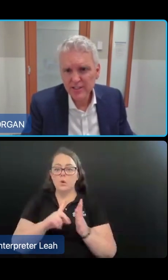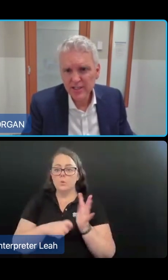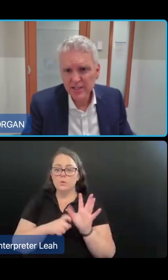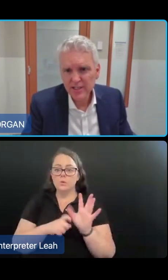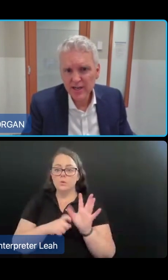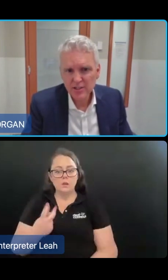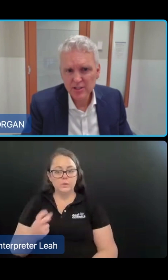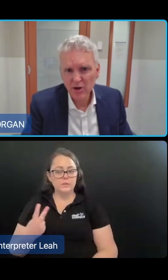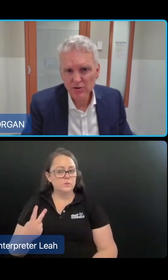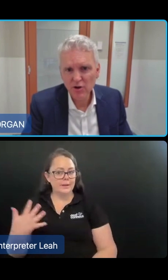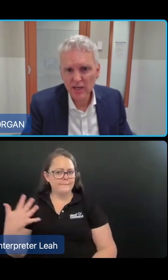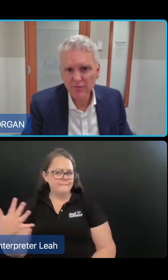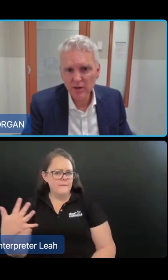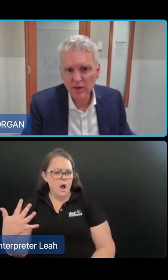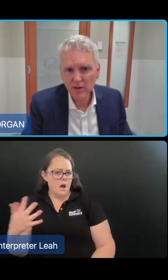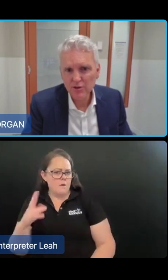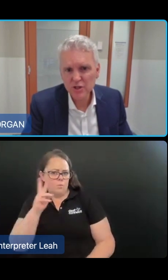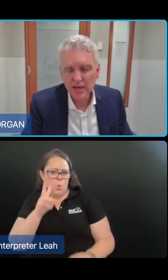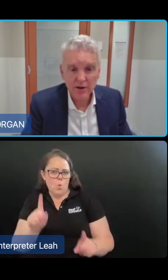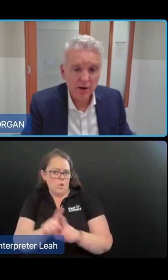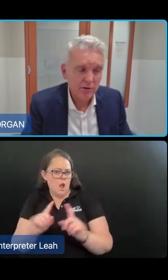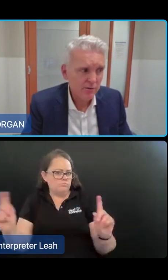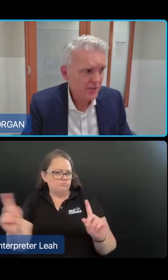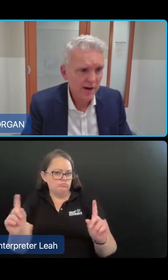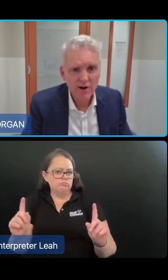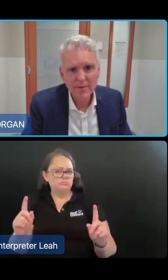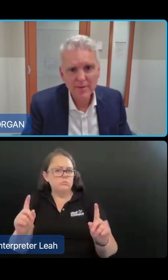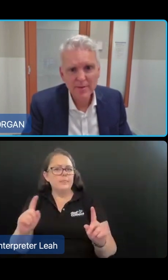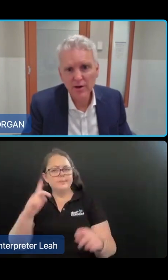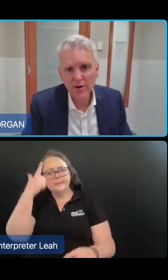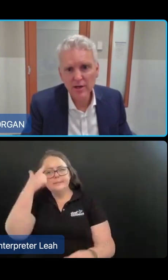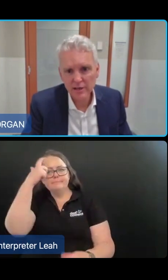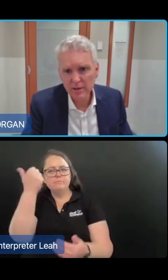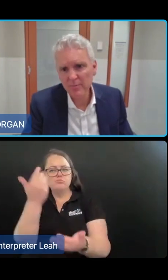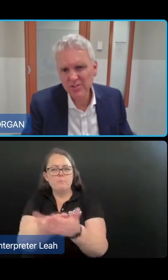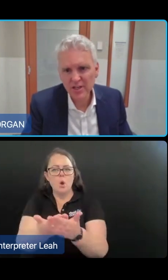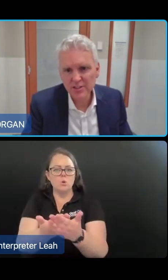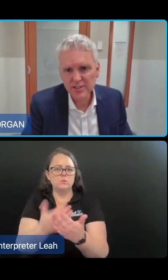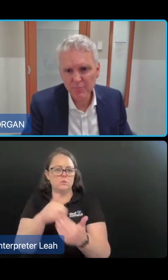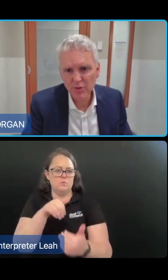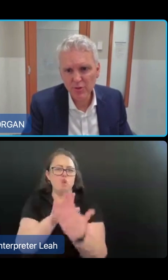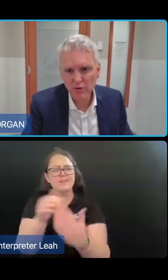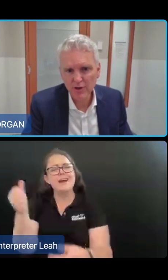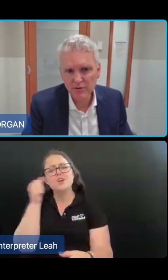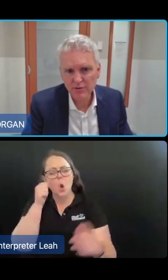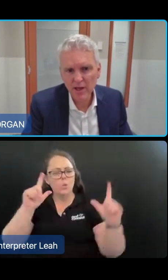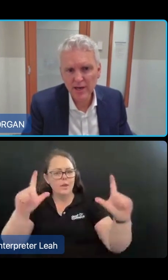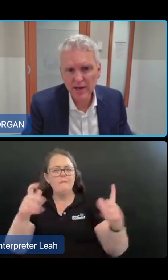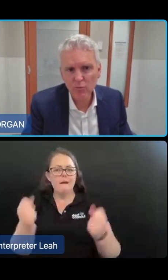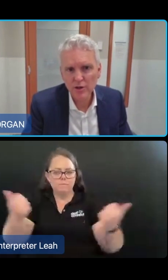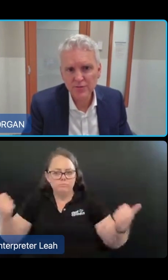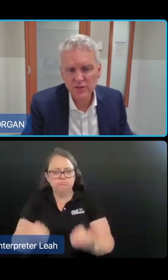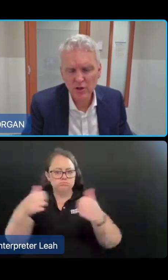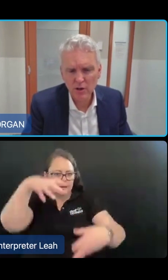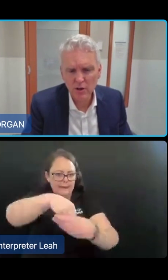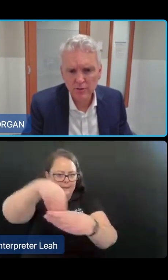finer details, but this is the proposed high level approach. And I know this diagram has a lot in it, but I'm just going to step through it to explain